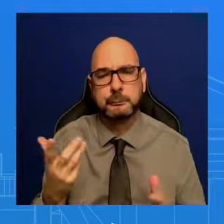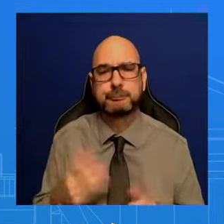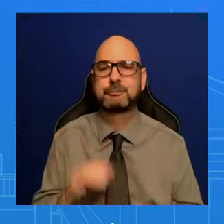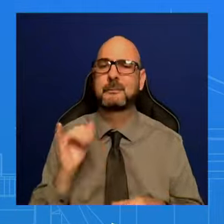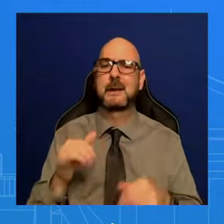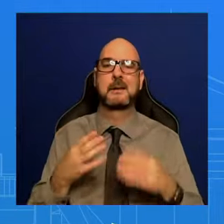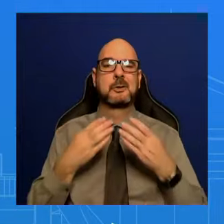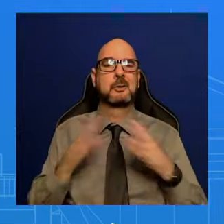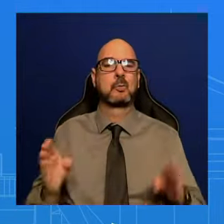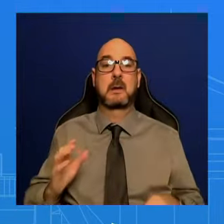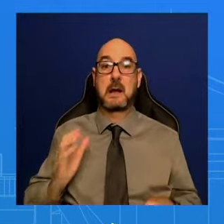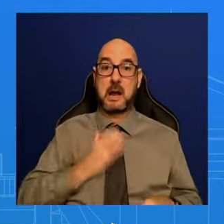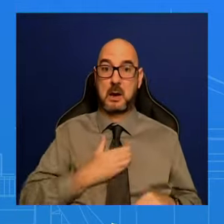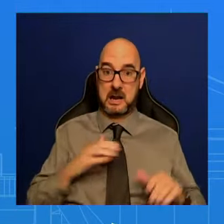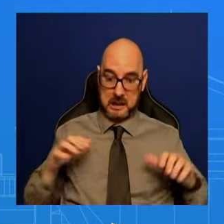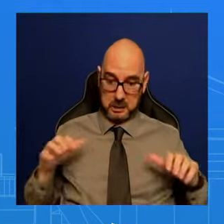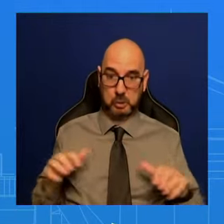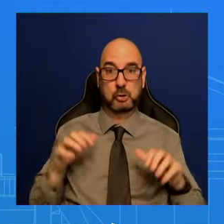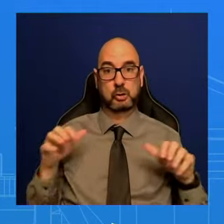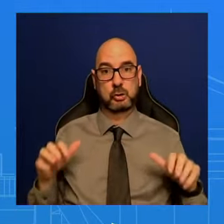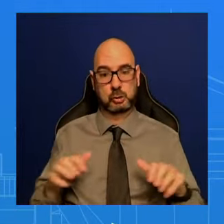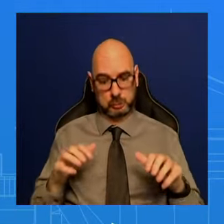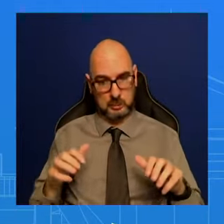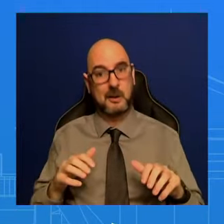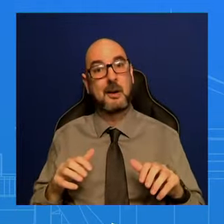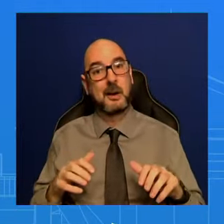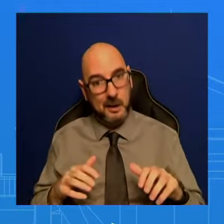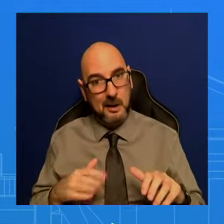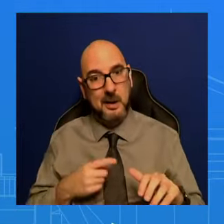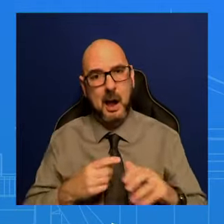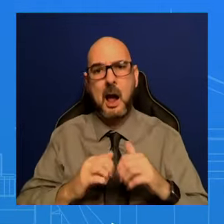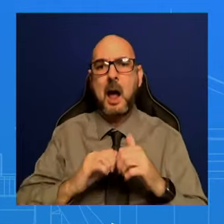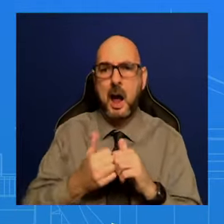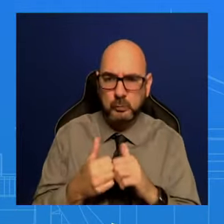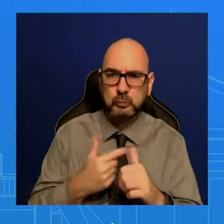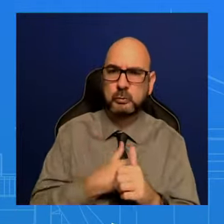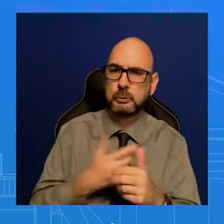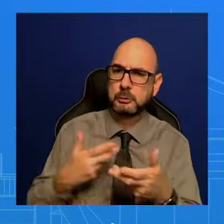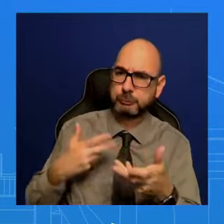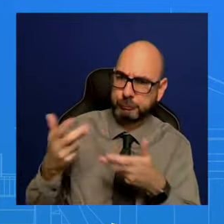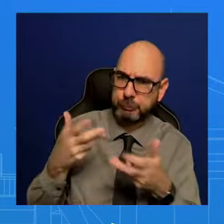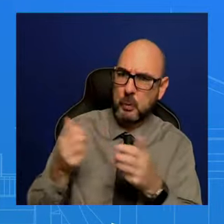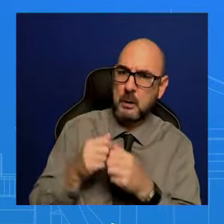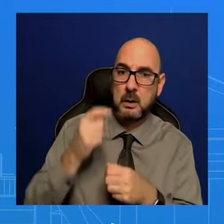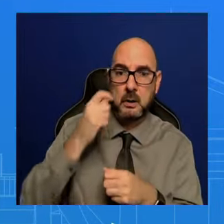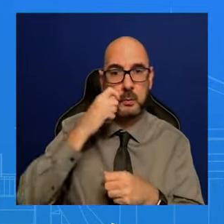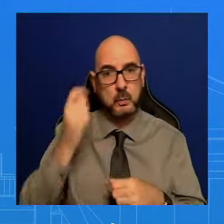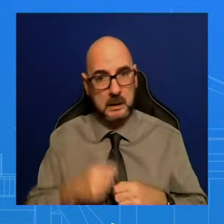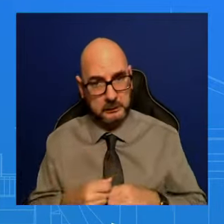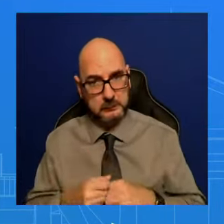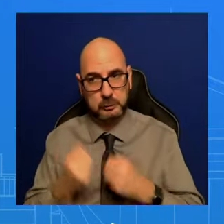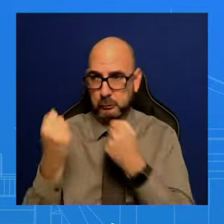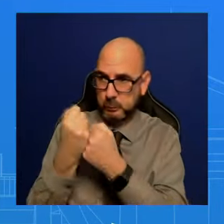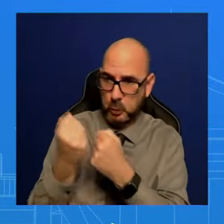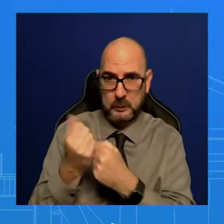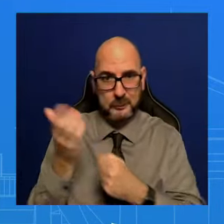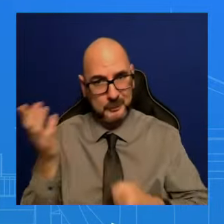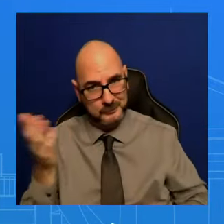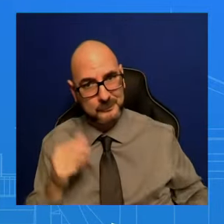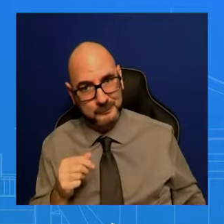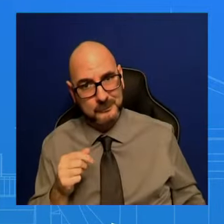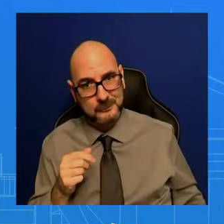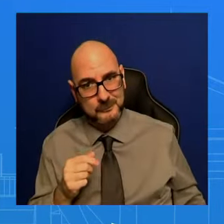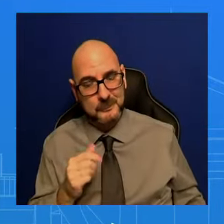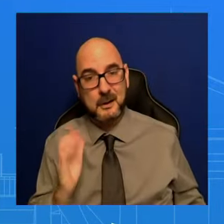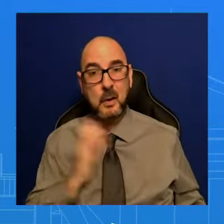how we, for example, deal with Ukraine and make sure they have the assistance that they have, the inaction of Congress,